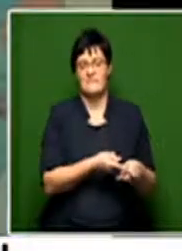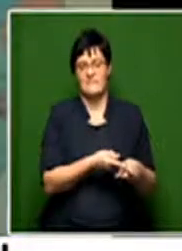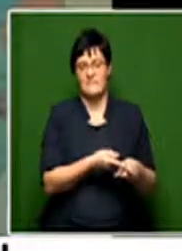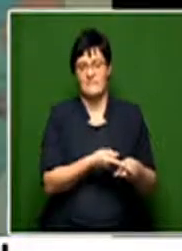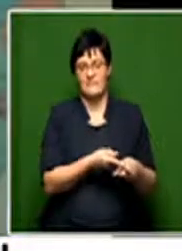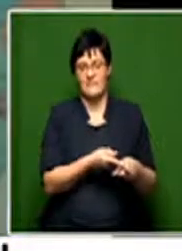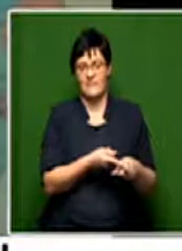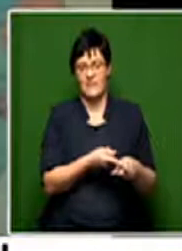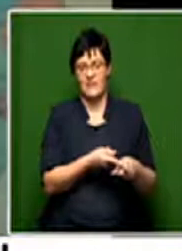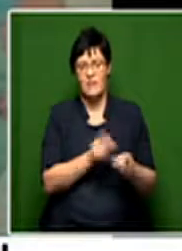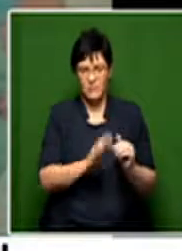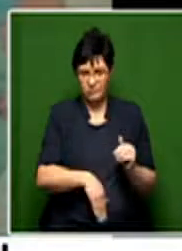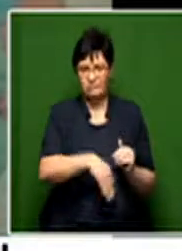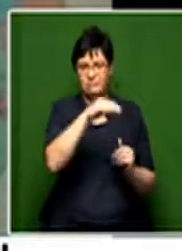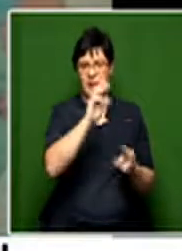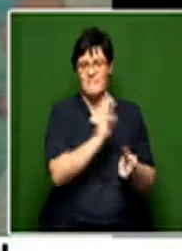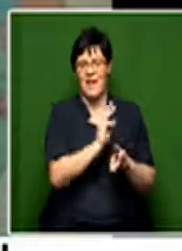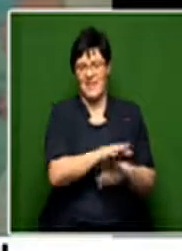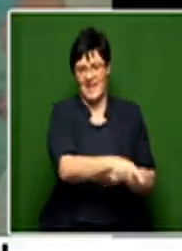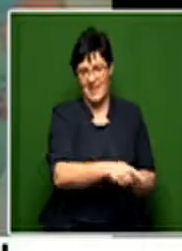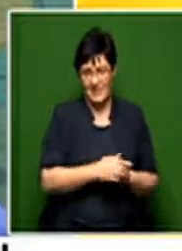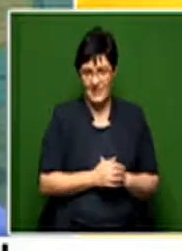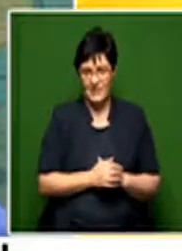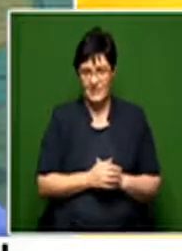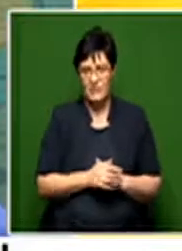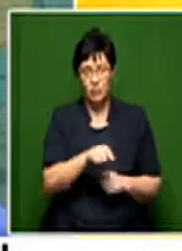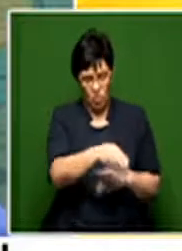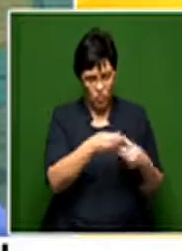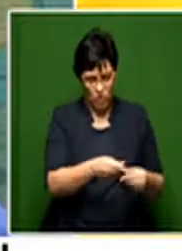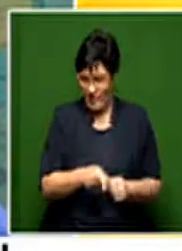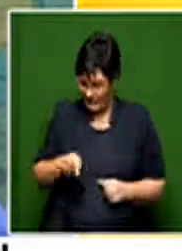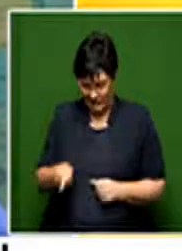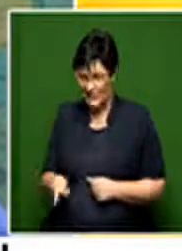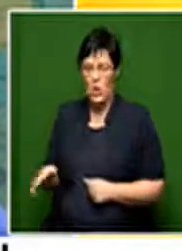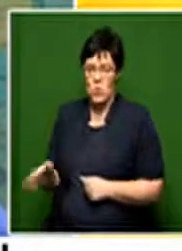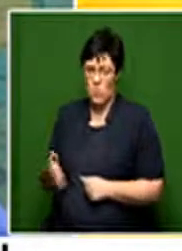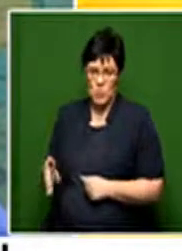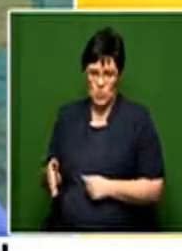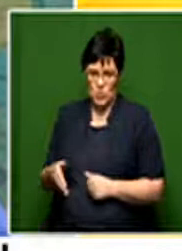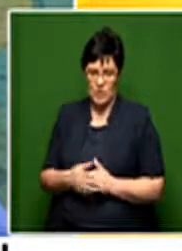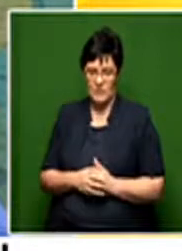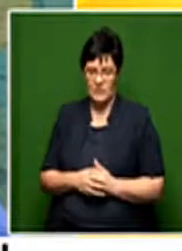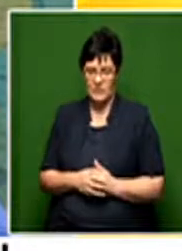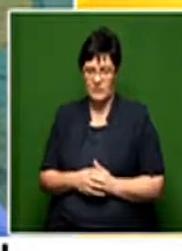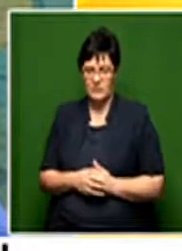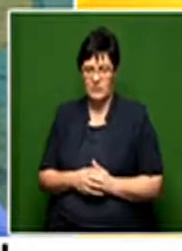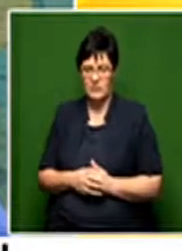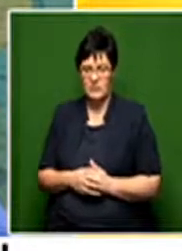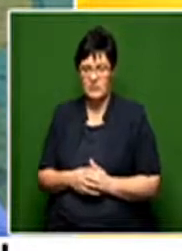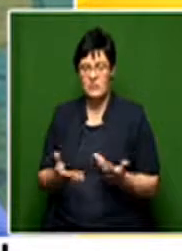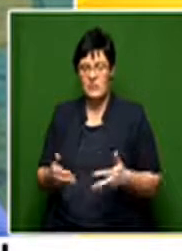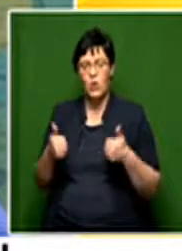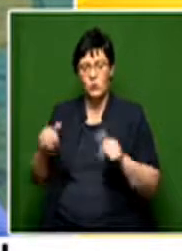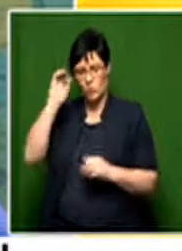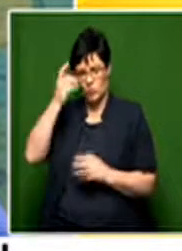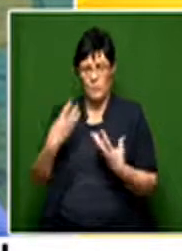because he grew up around my mother, Okay. So he has the documents. You're the one that obviously was, as you would say, put up for adoption. I've got